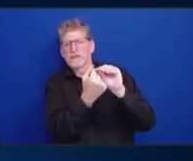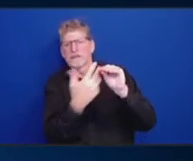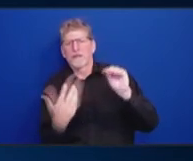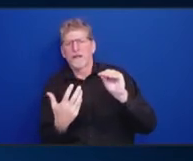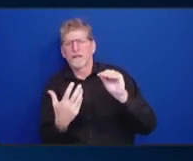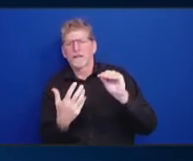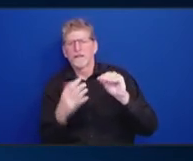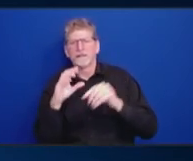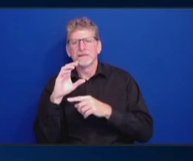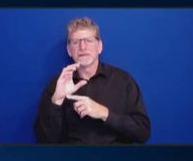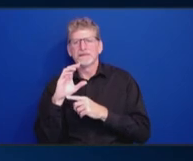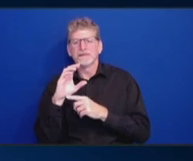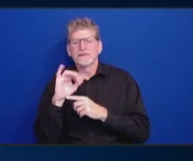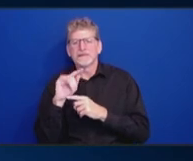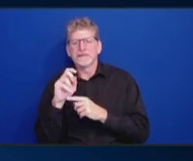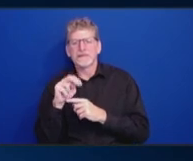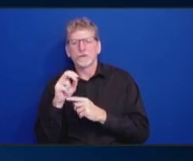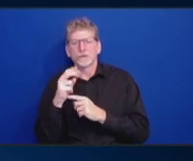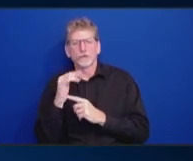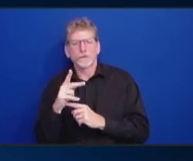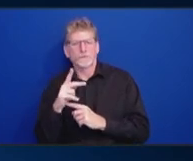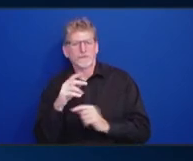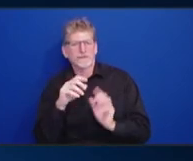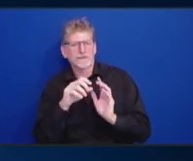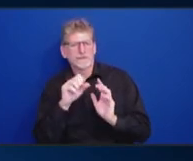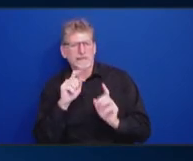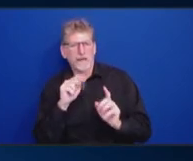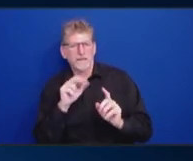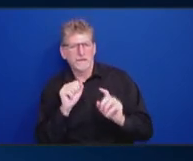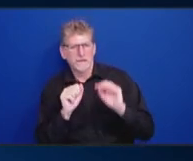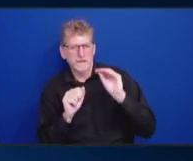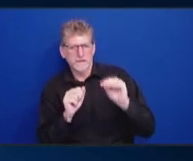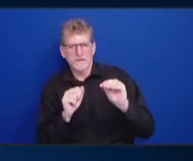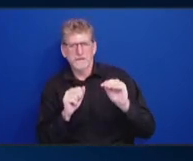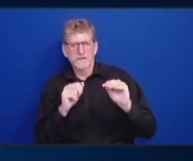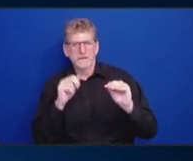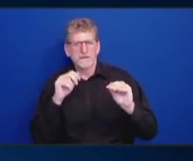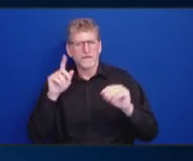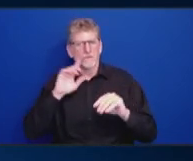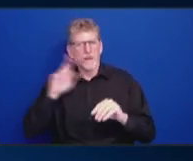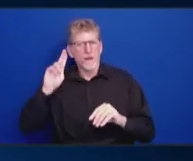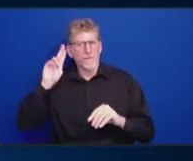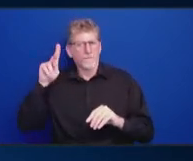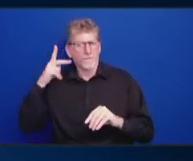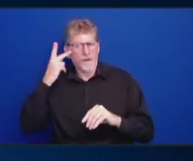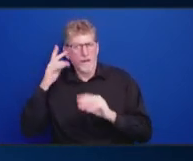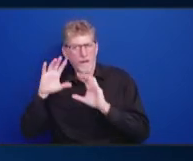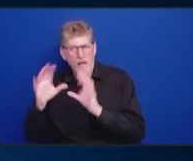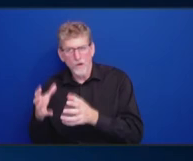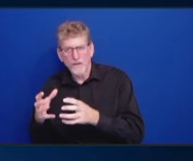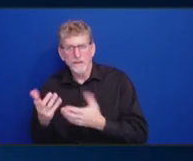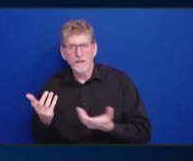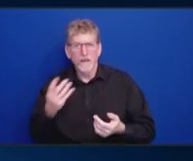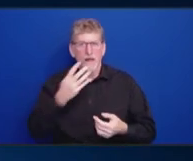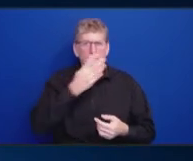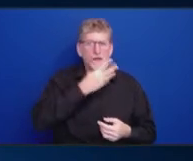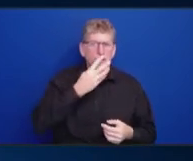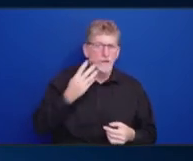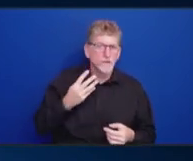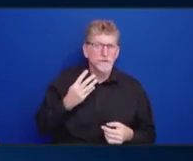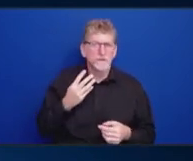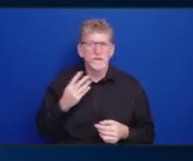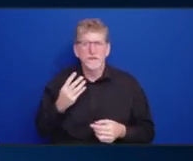because that's a kind of a political category. And that immigration and citizenship status